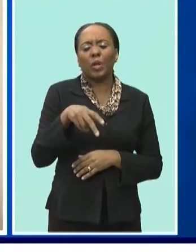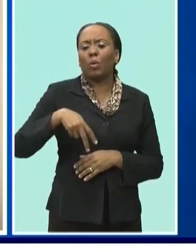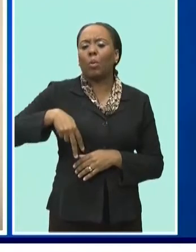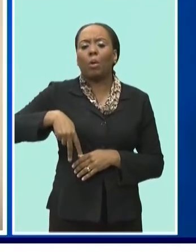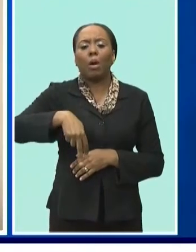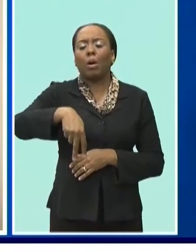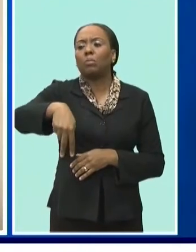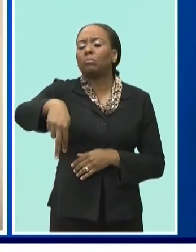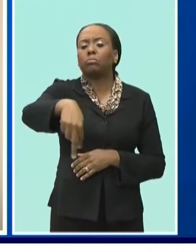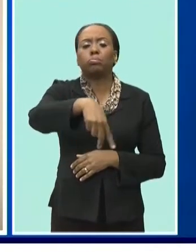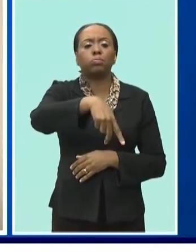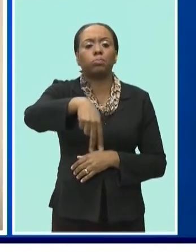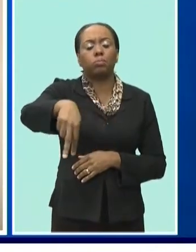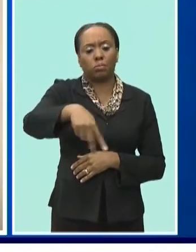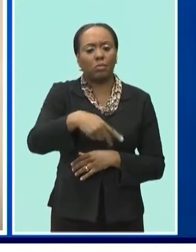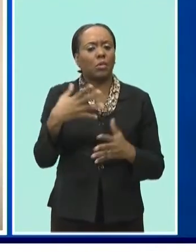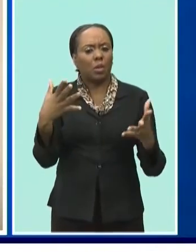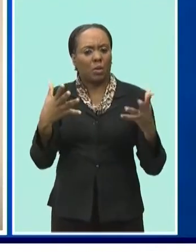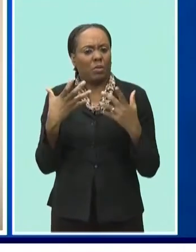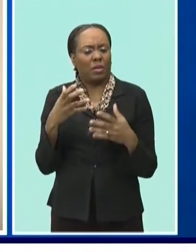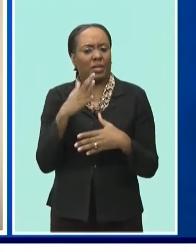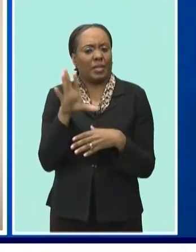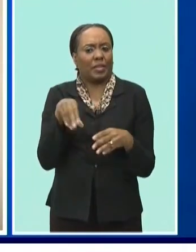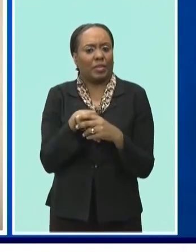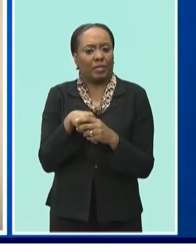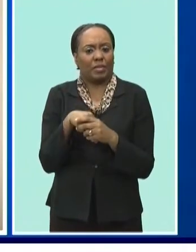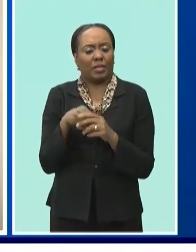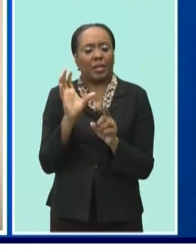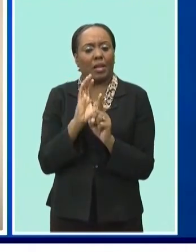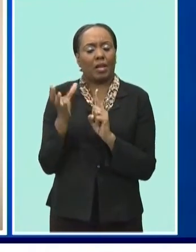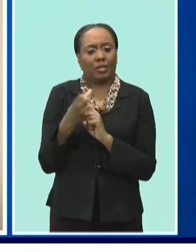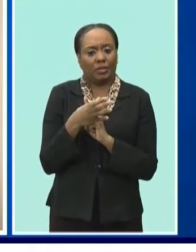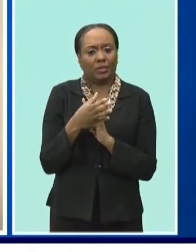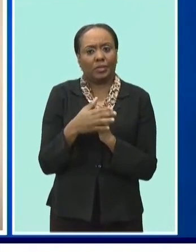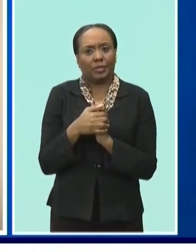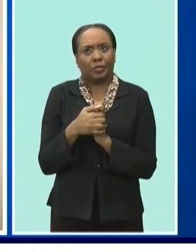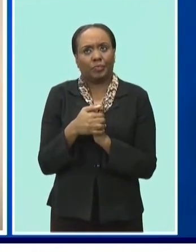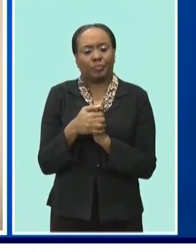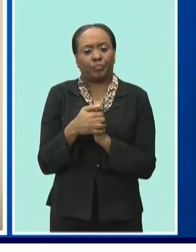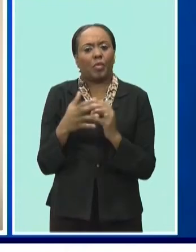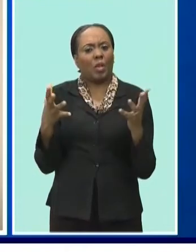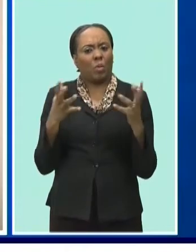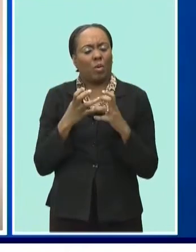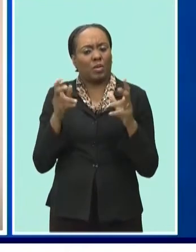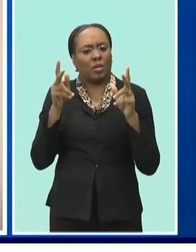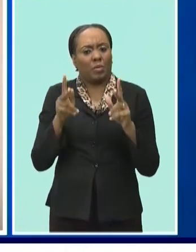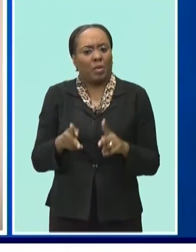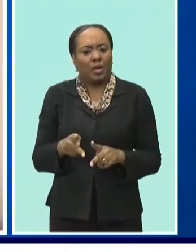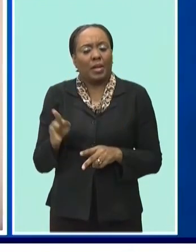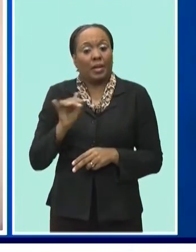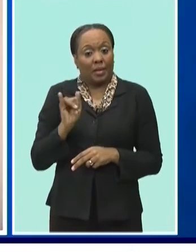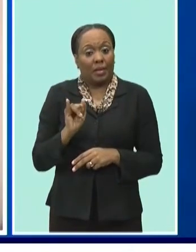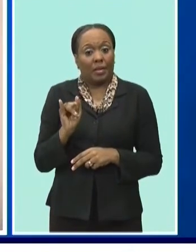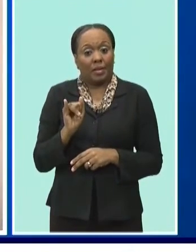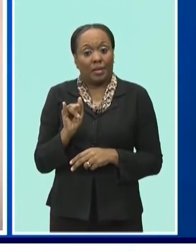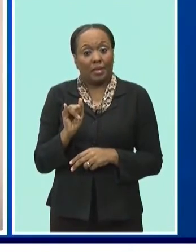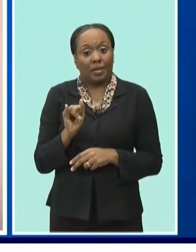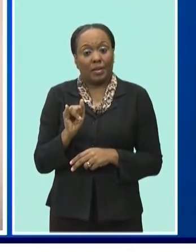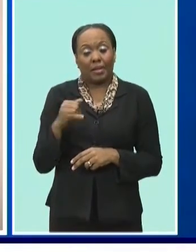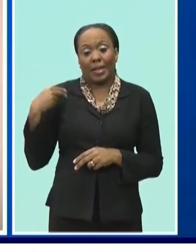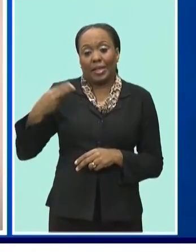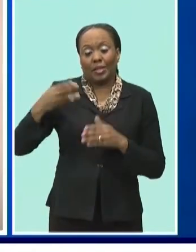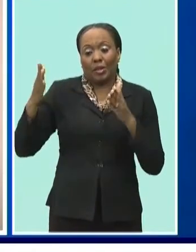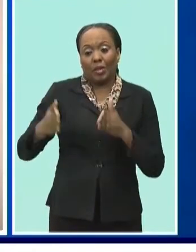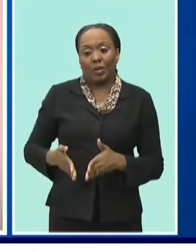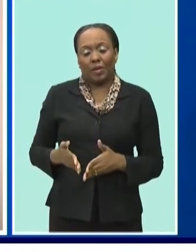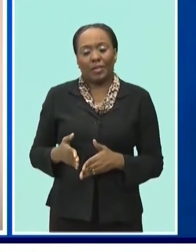to really hone our cultural, I would say cultural ambassador, somebody like him. So he's doing those tours for Oystens. He's never